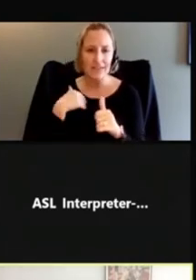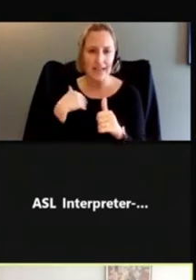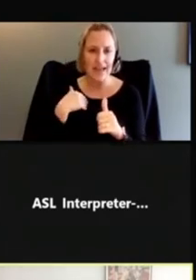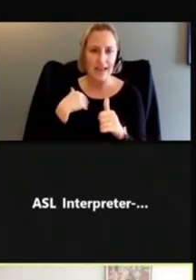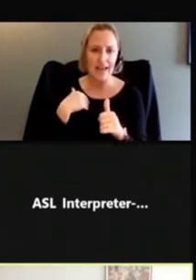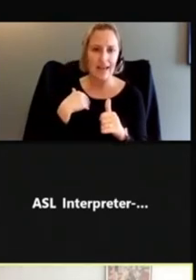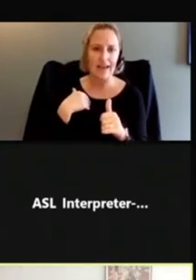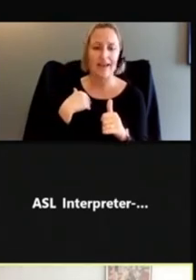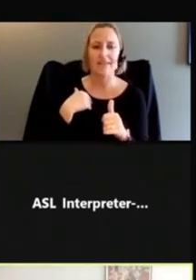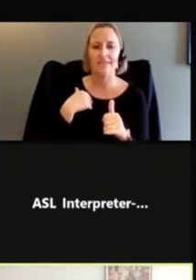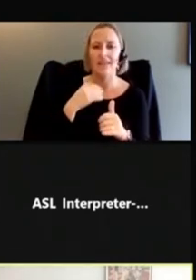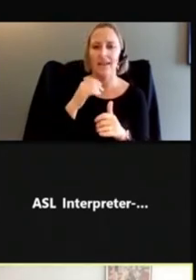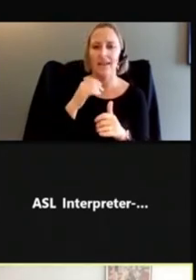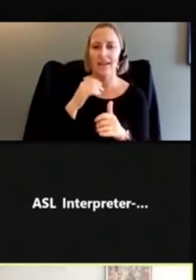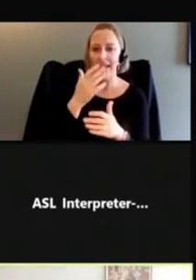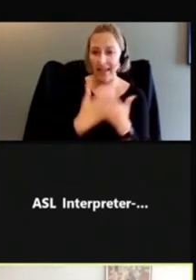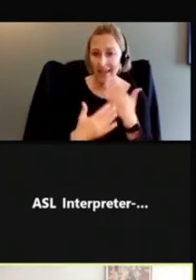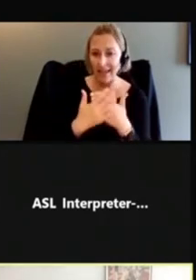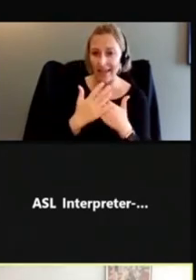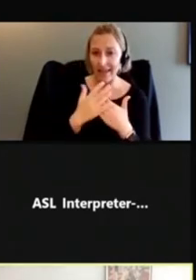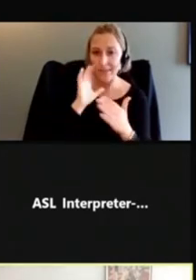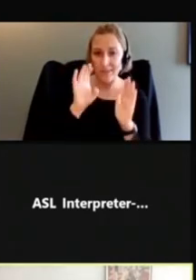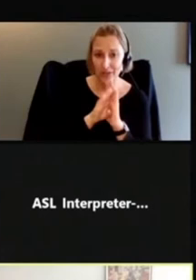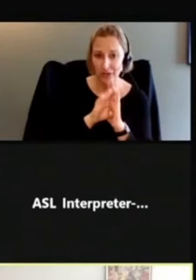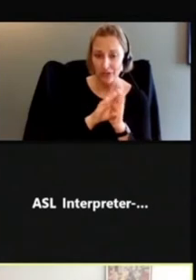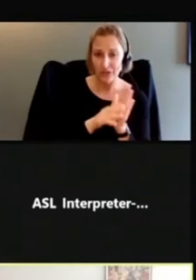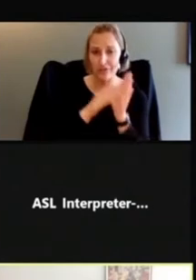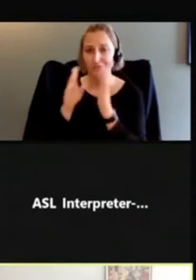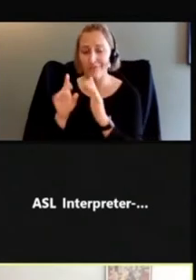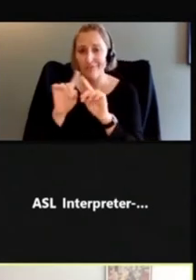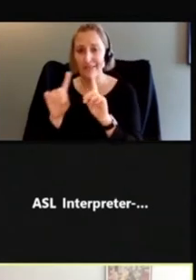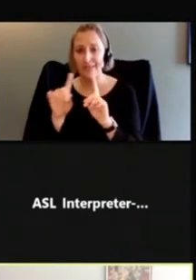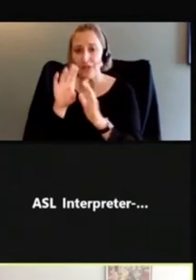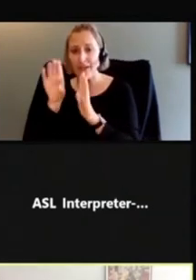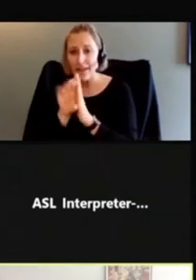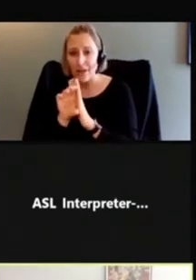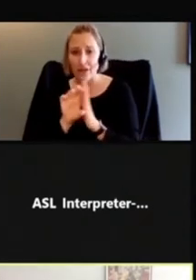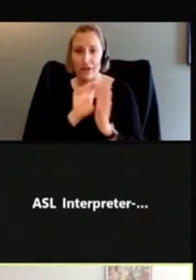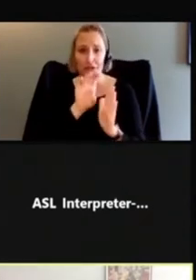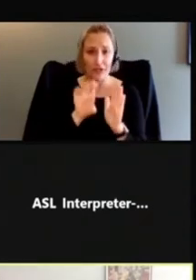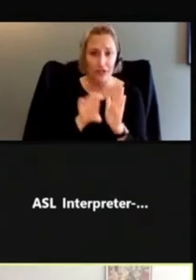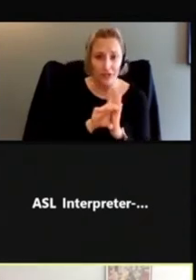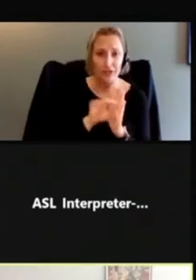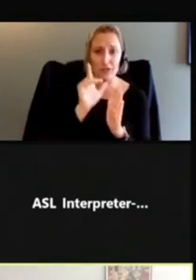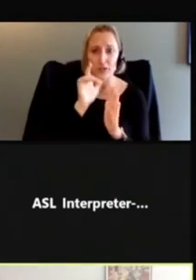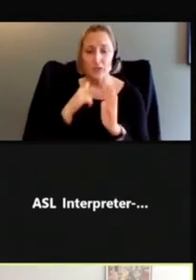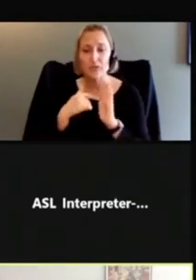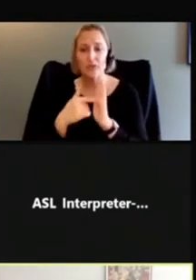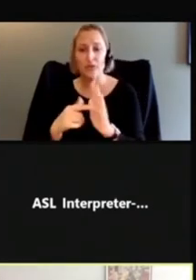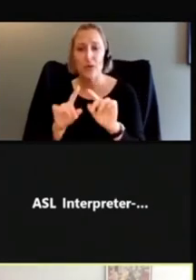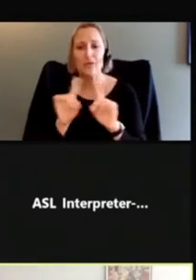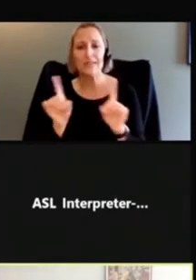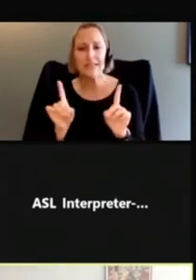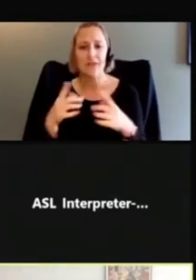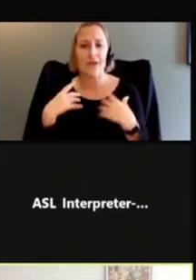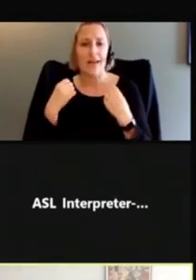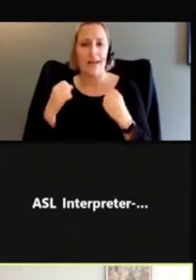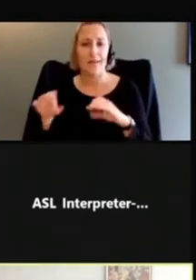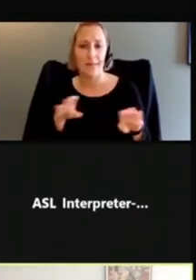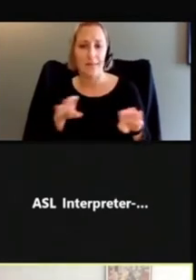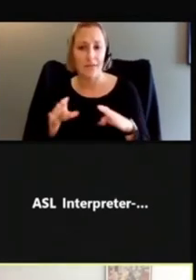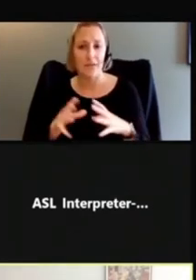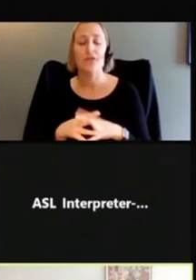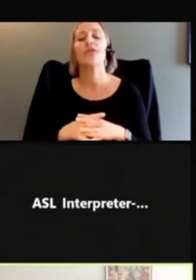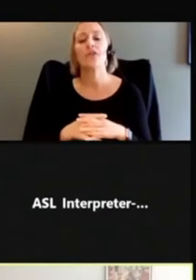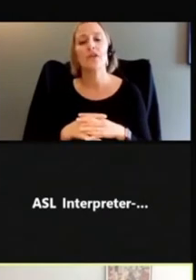your hands. And then we have these different characters who are demonstrating different healthy behaviors here.